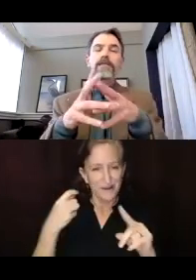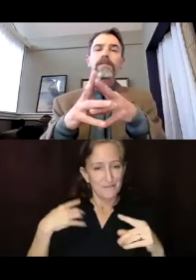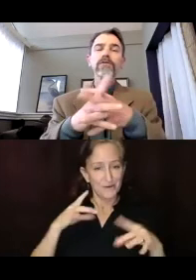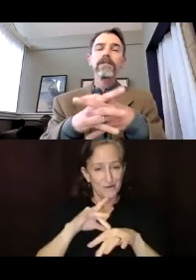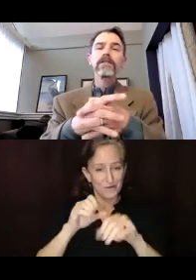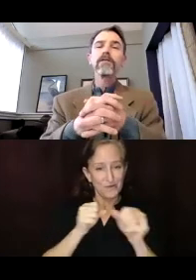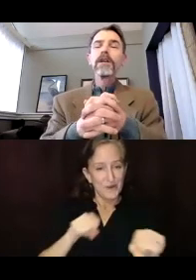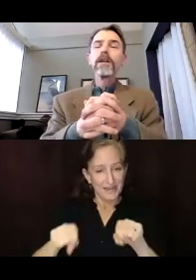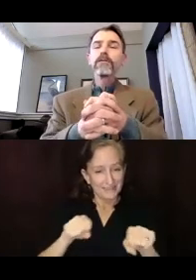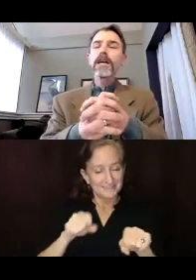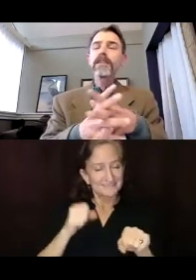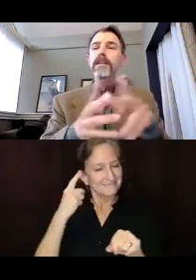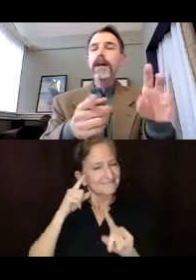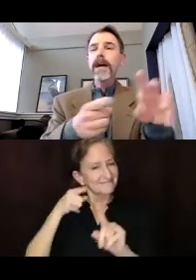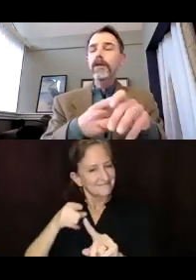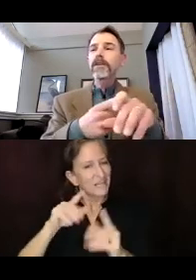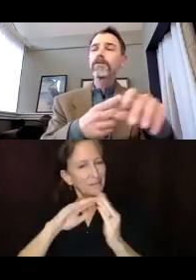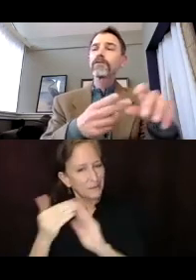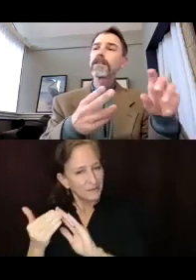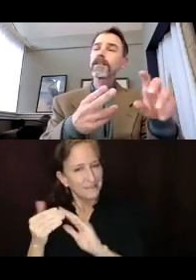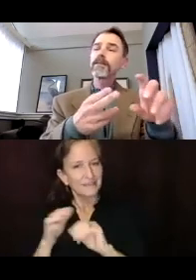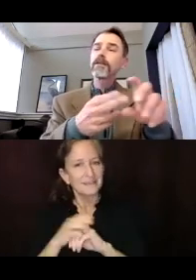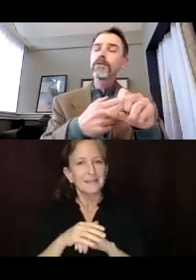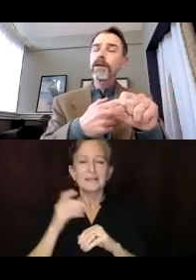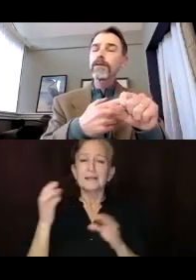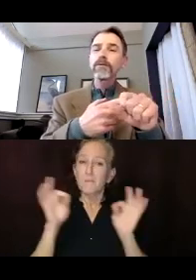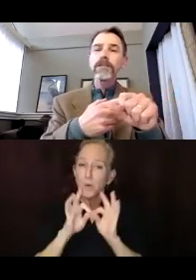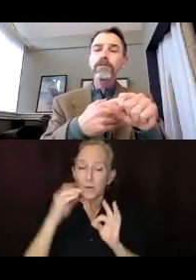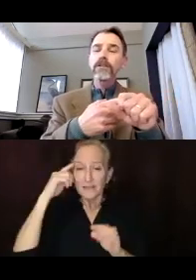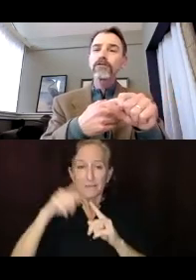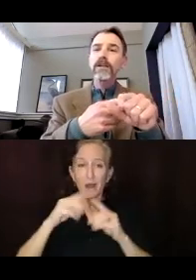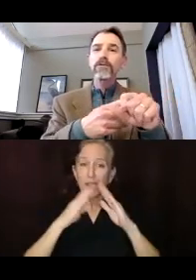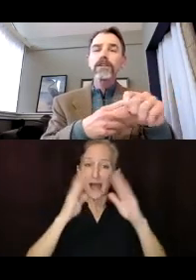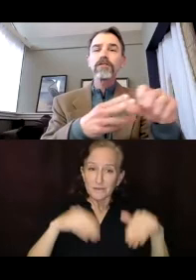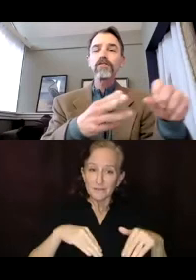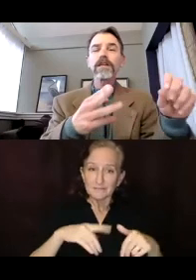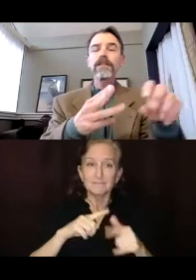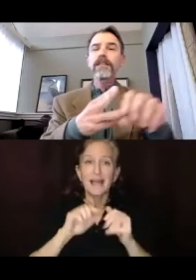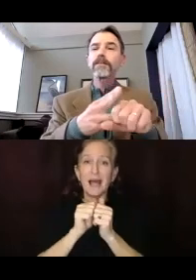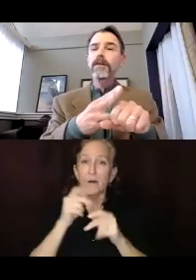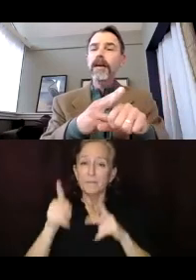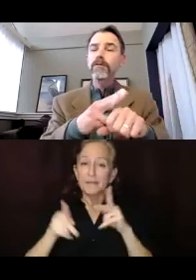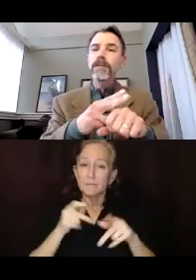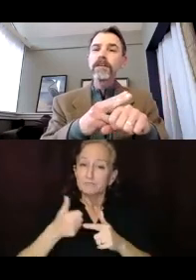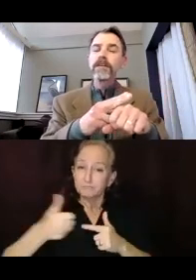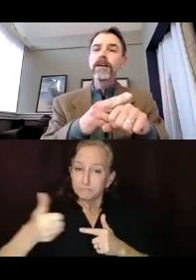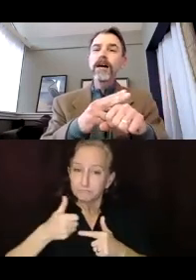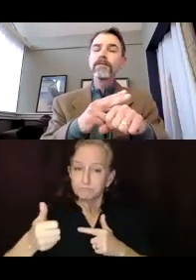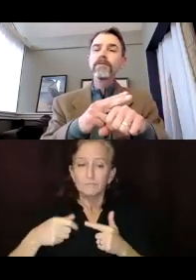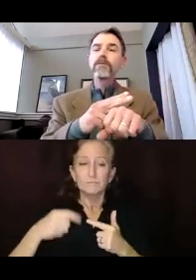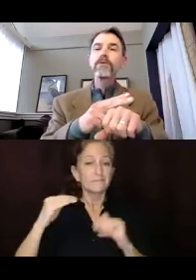address the stresses. So if we're not thinking about housing, if we're not thinking about how people get to work or transportation, if we're not thinking about equity,